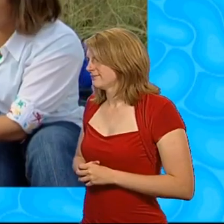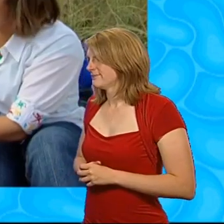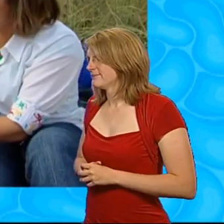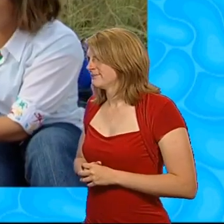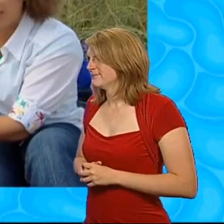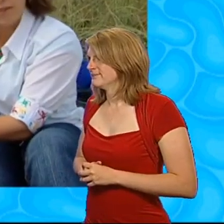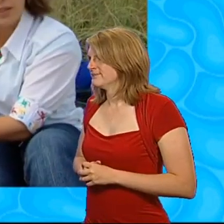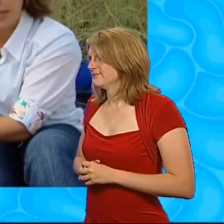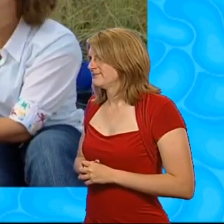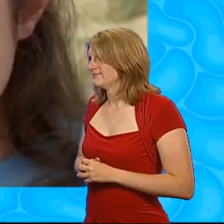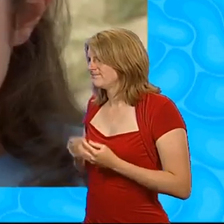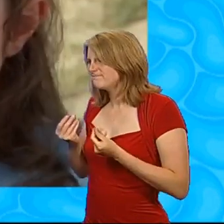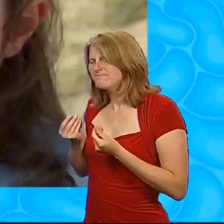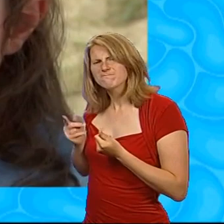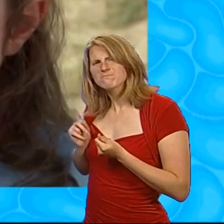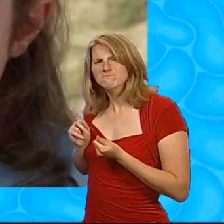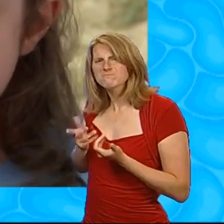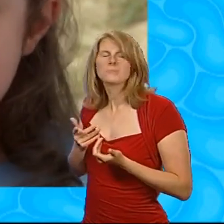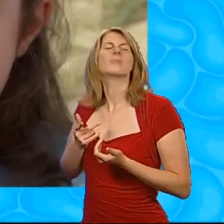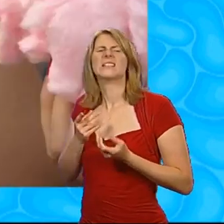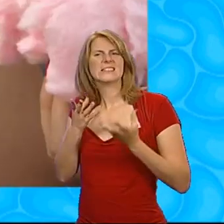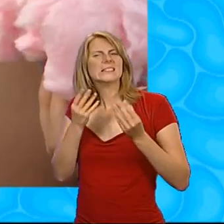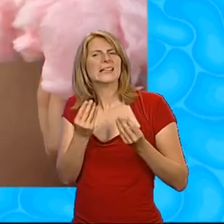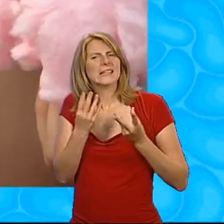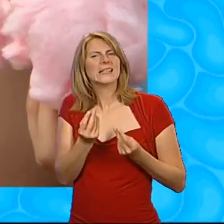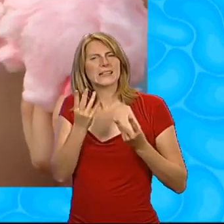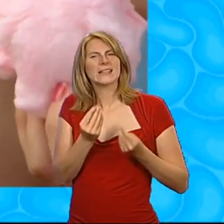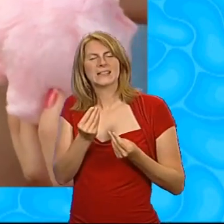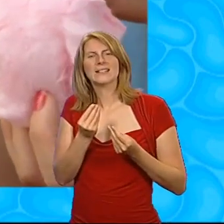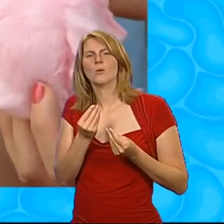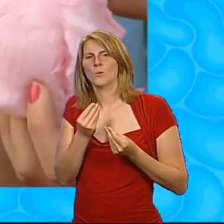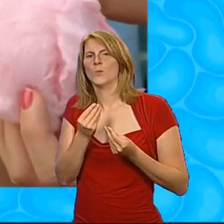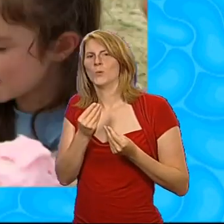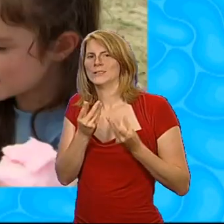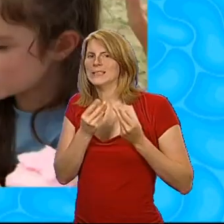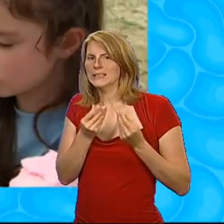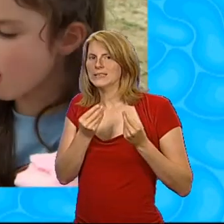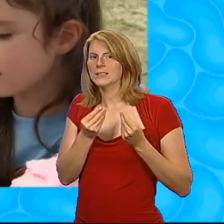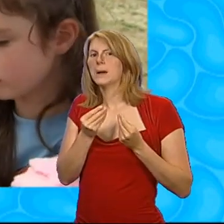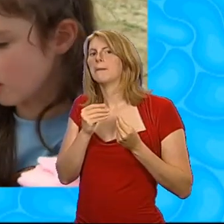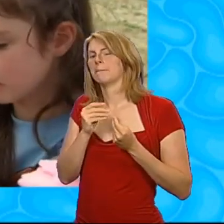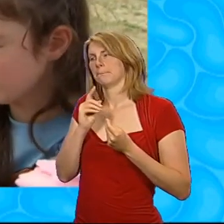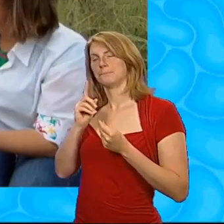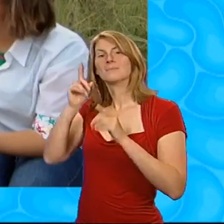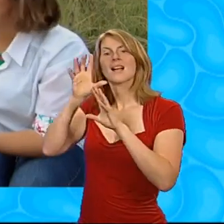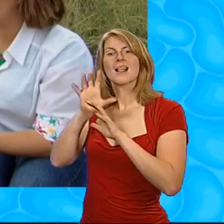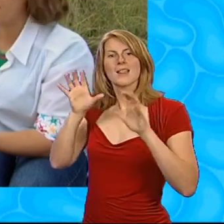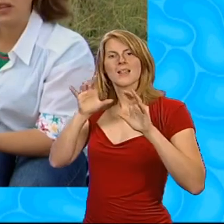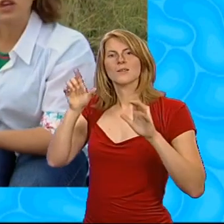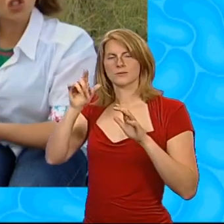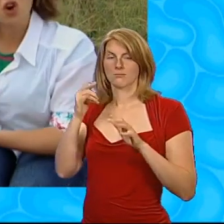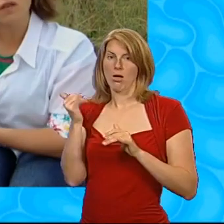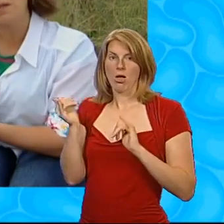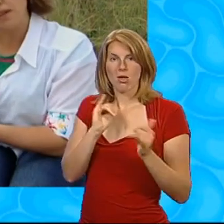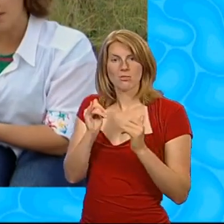Now, what does that feel like? It feels sticky. Yeah, it does feel a bit sticky. So, clouds must either